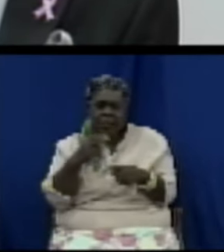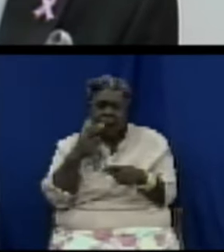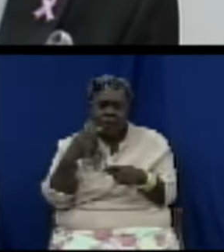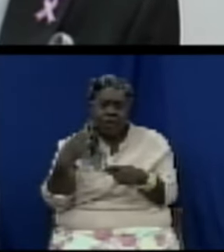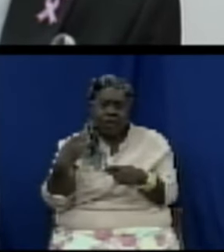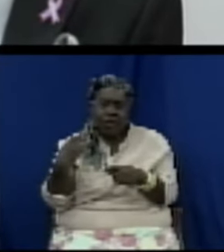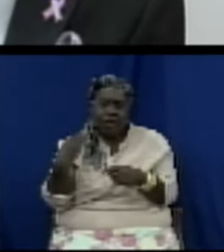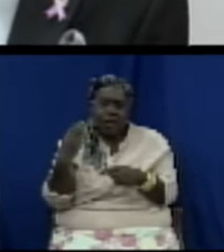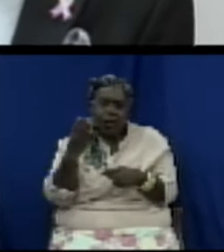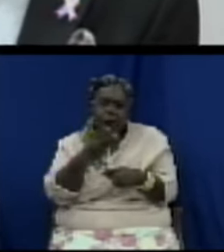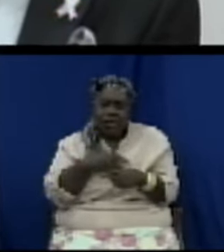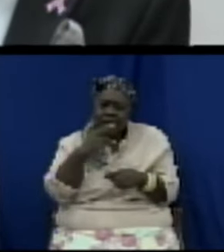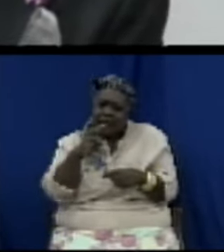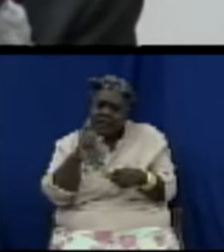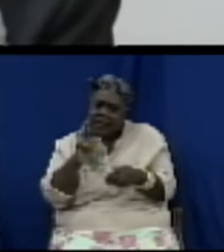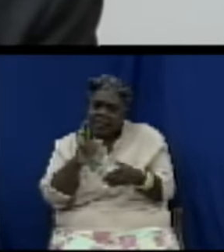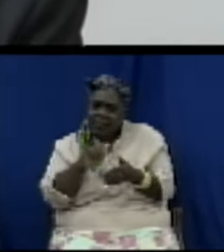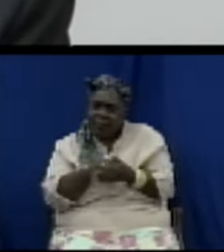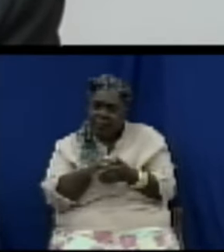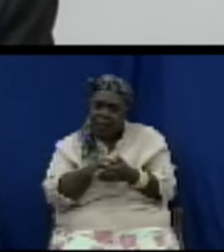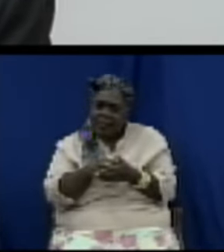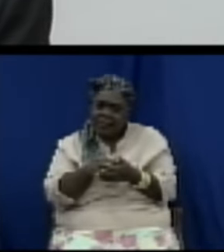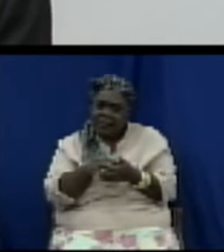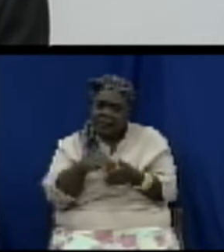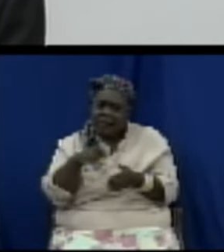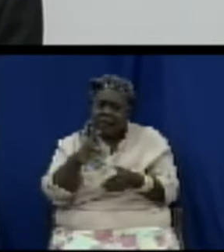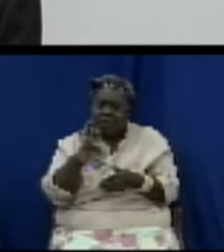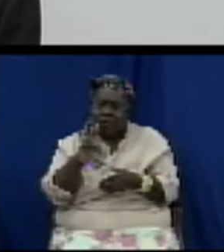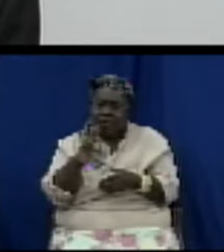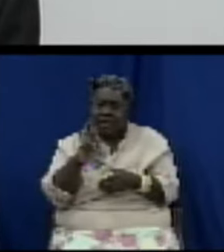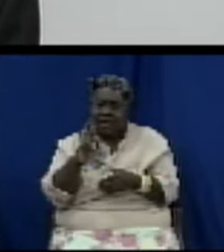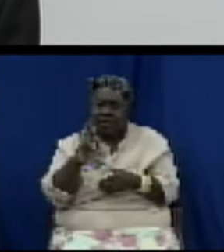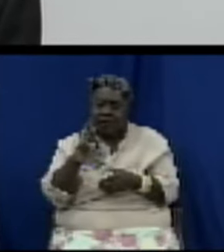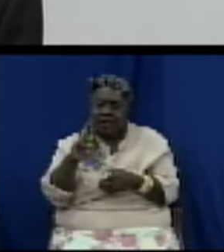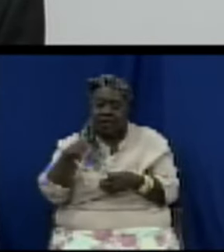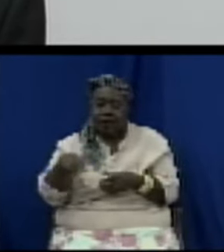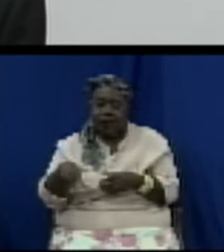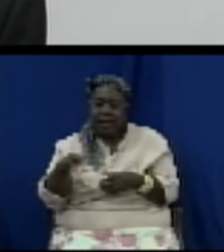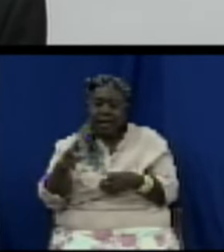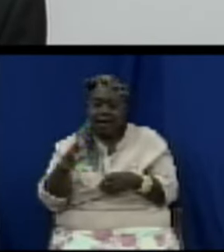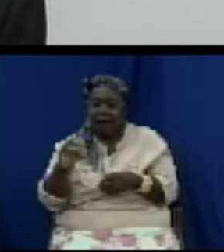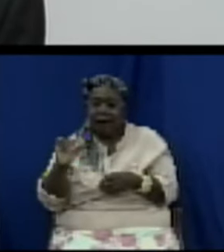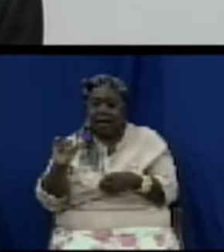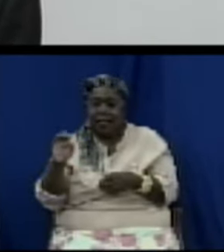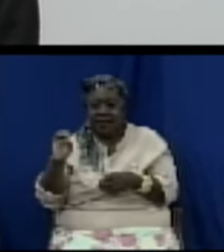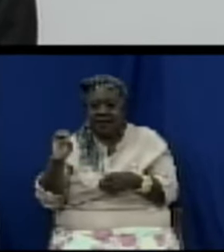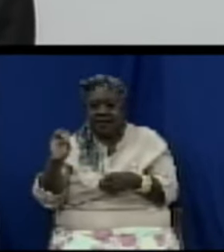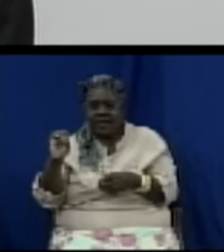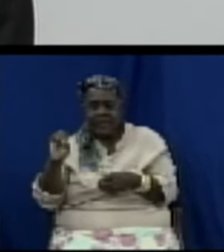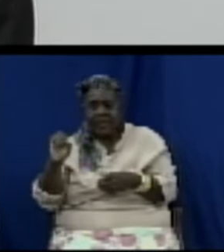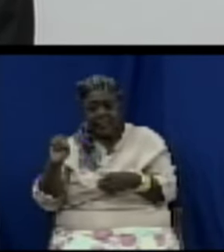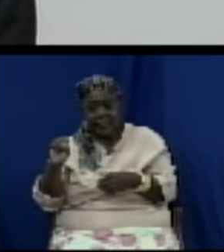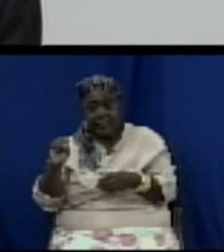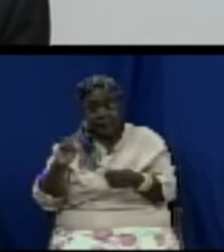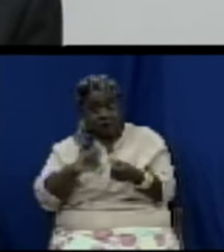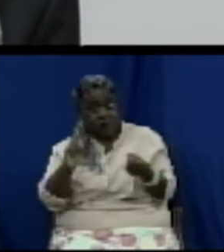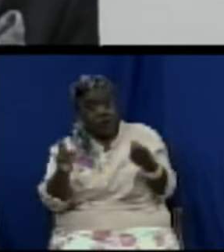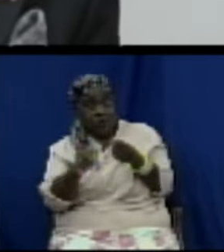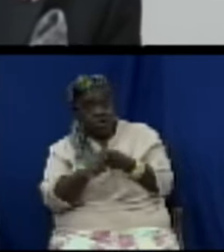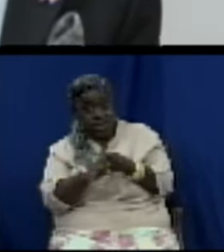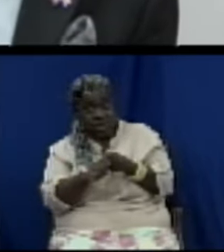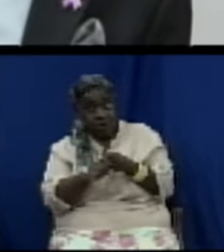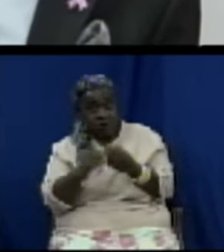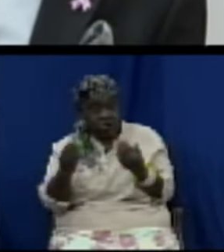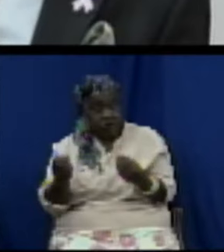that prices would have moved on the shelves from one day to the next